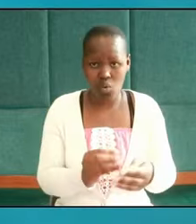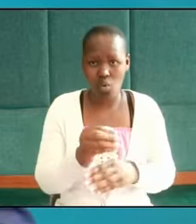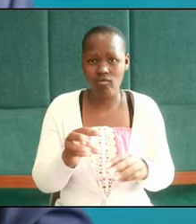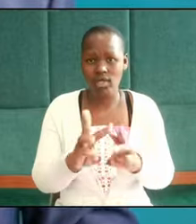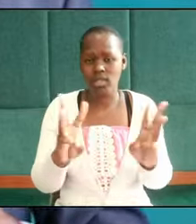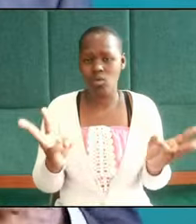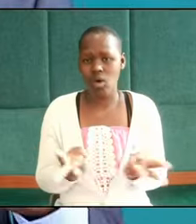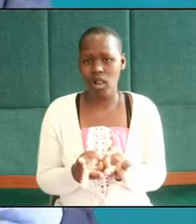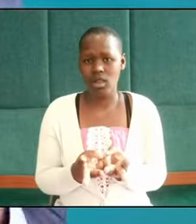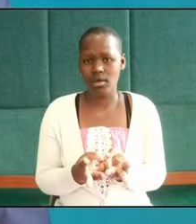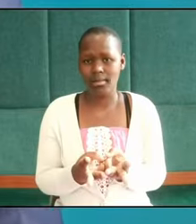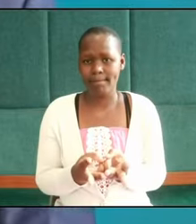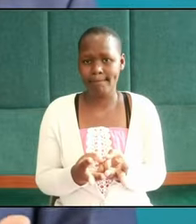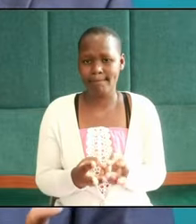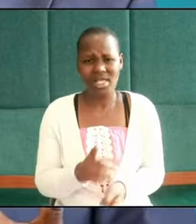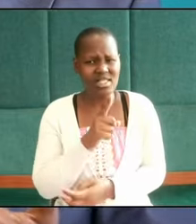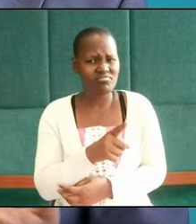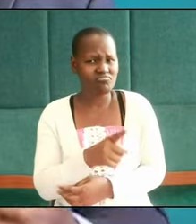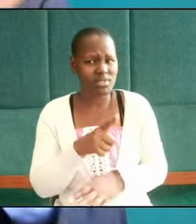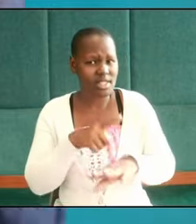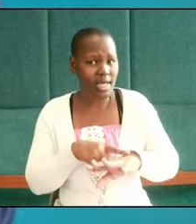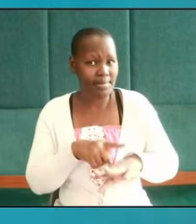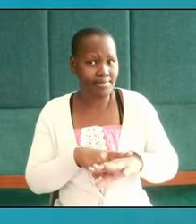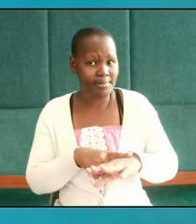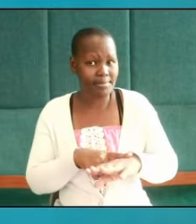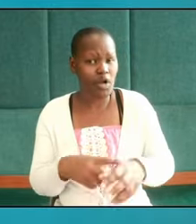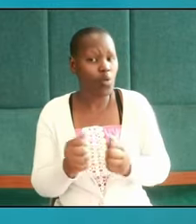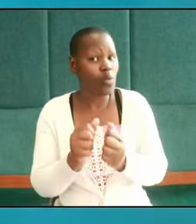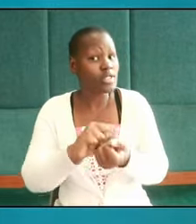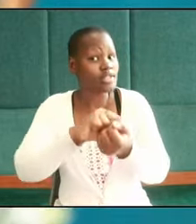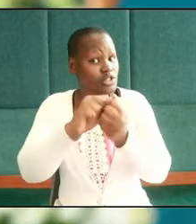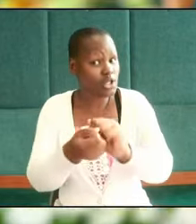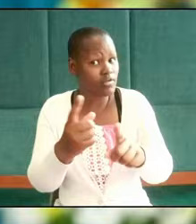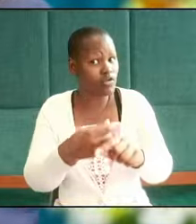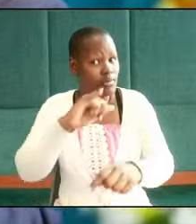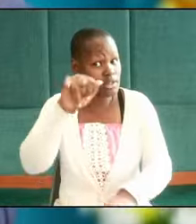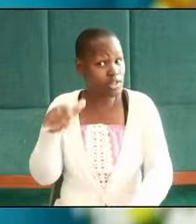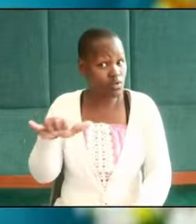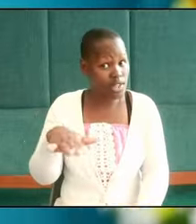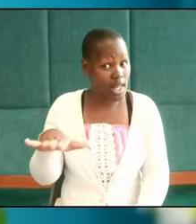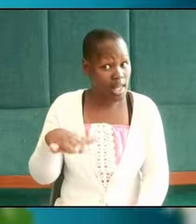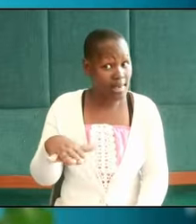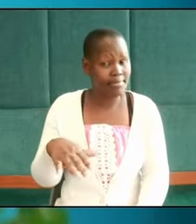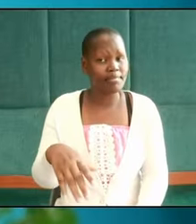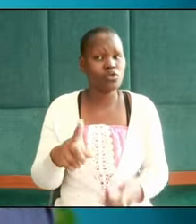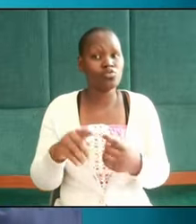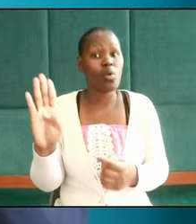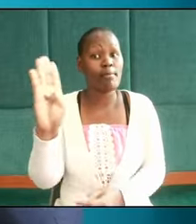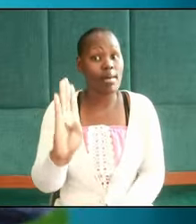it was in this moment with this transition from Jerusalem to Babylon